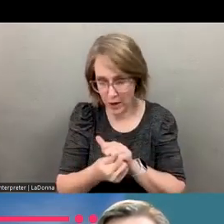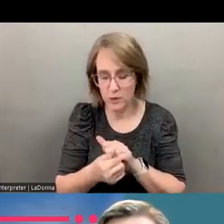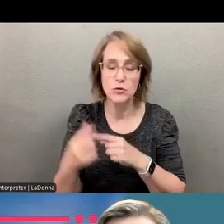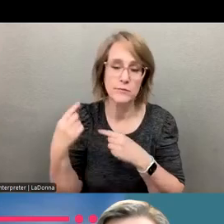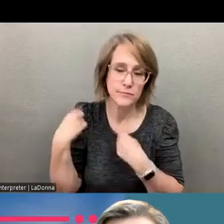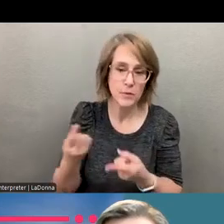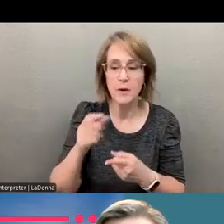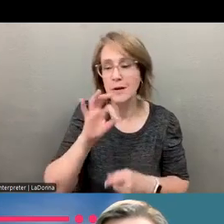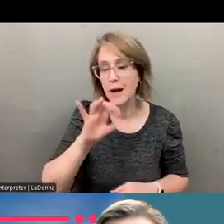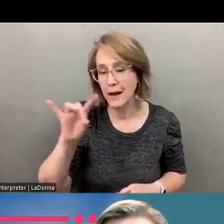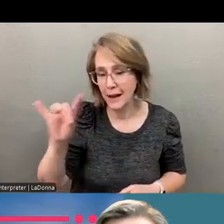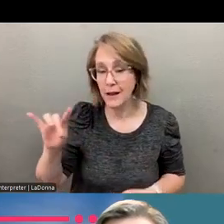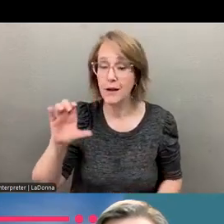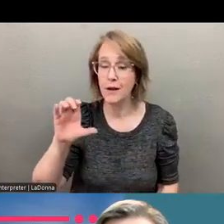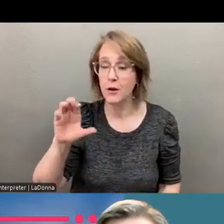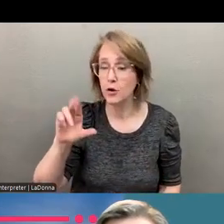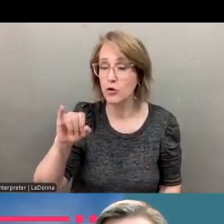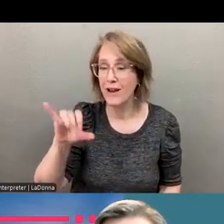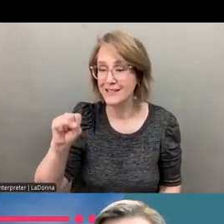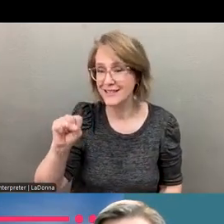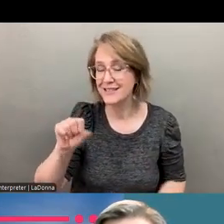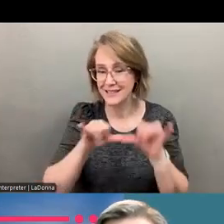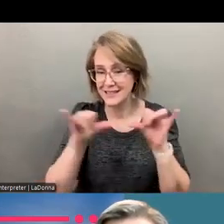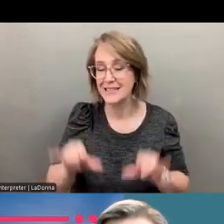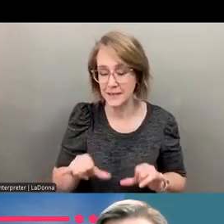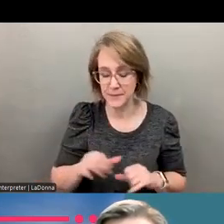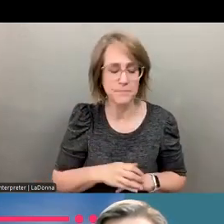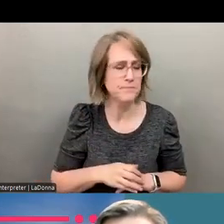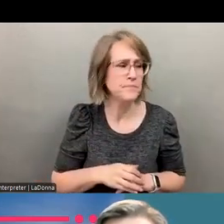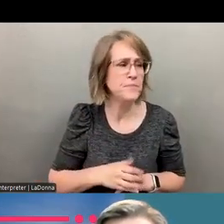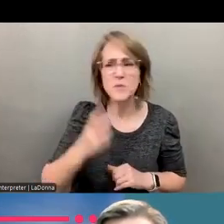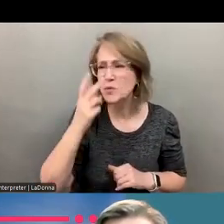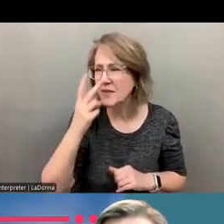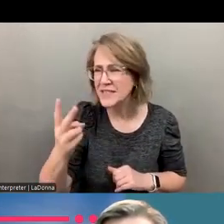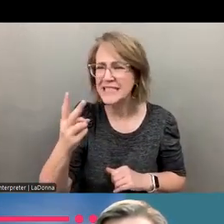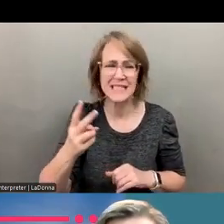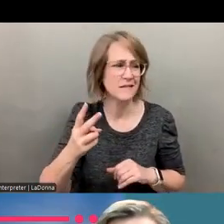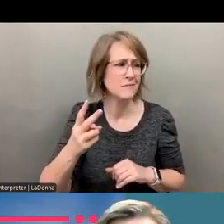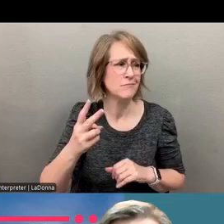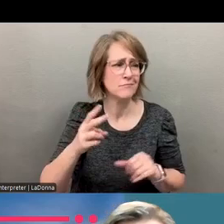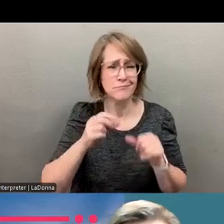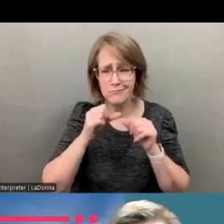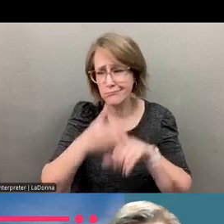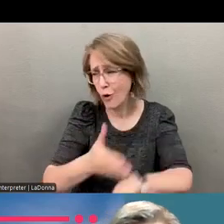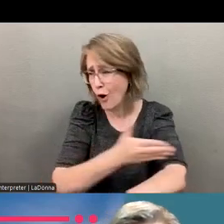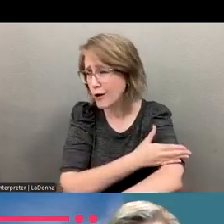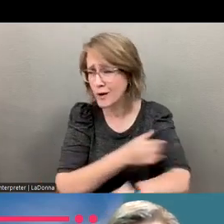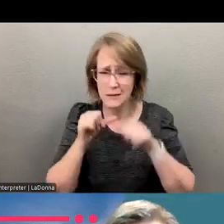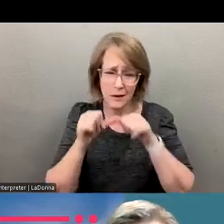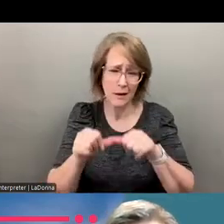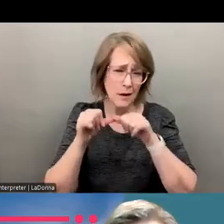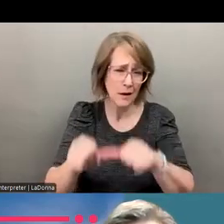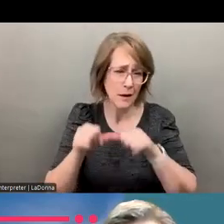and crisis systems here over the past year. And I think we've seen continued progress as it relates to the intersection of